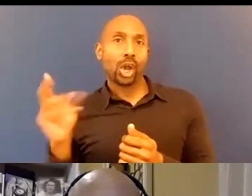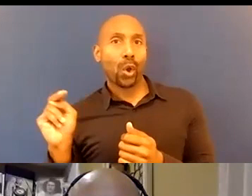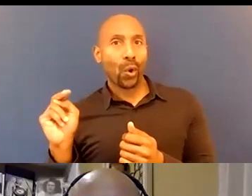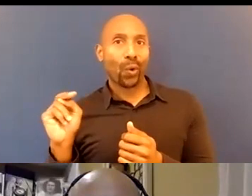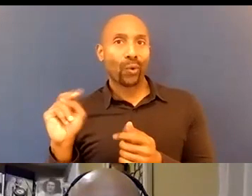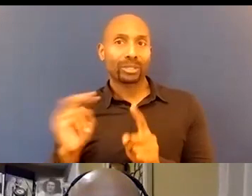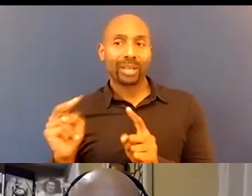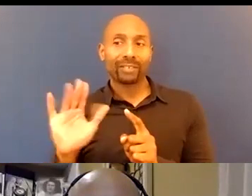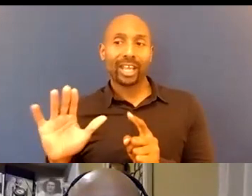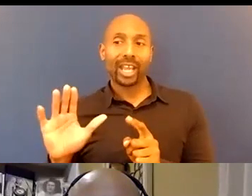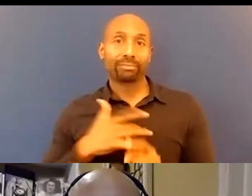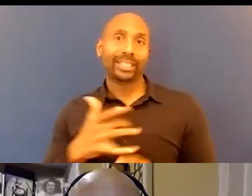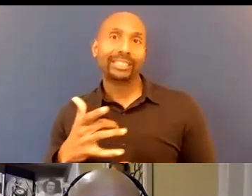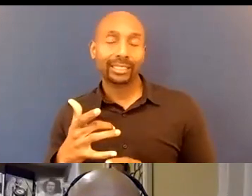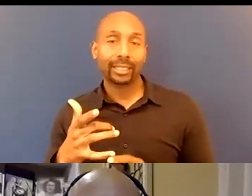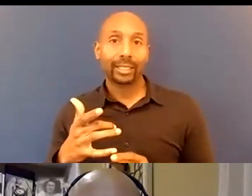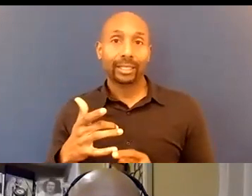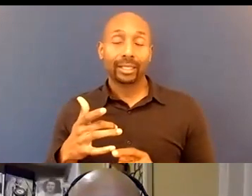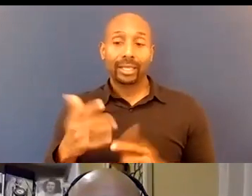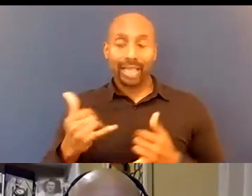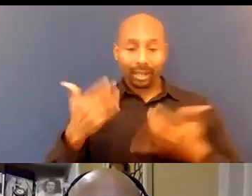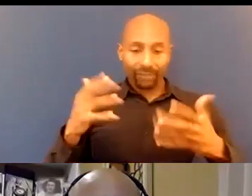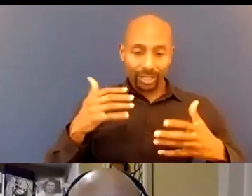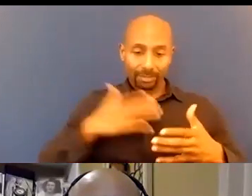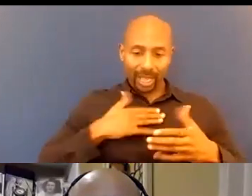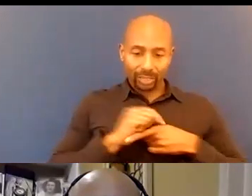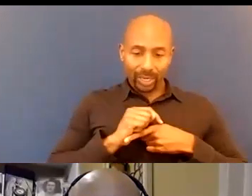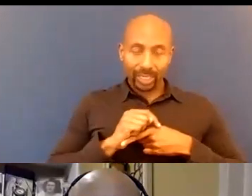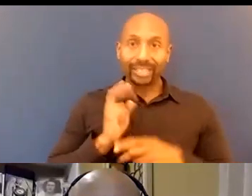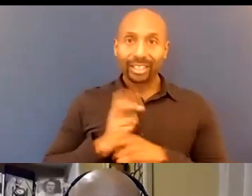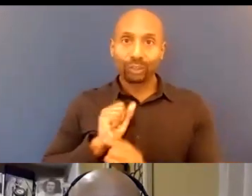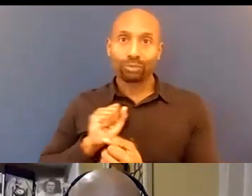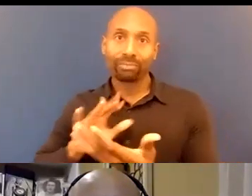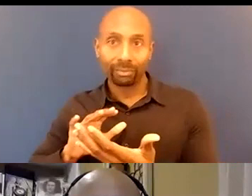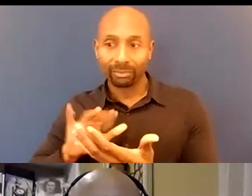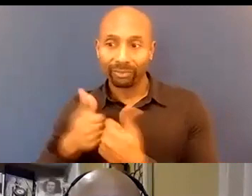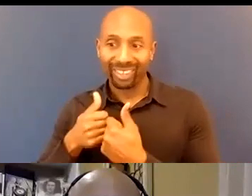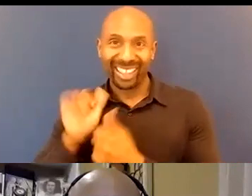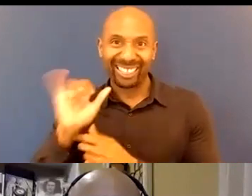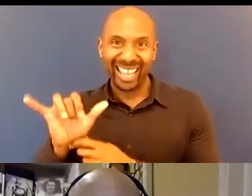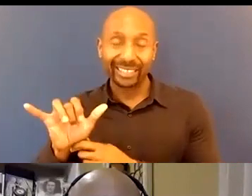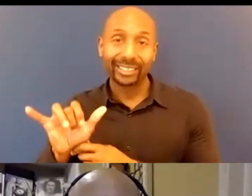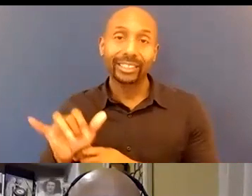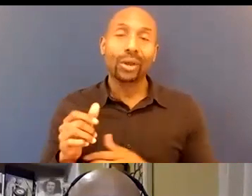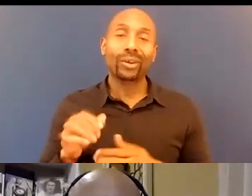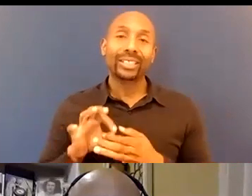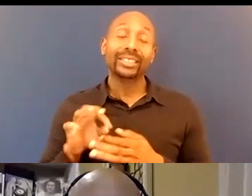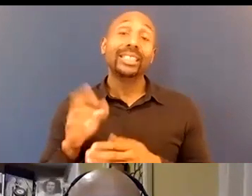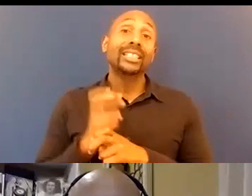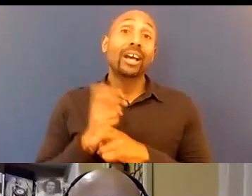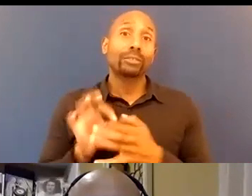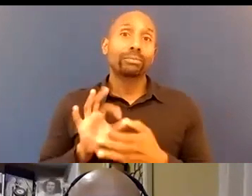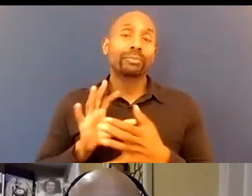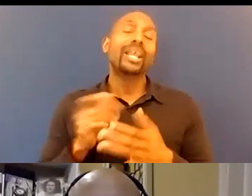break out of that or to stay silent and sit back from that so it's a really difficult thing to disentangle and I understand why people conflate it but the